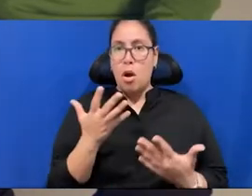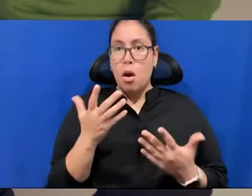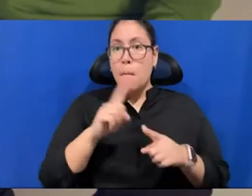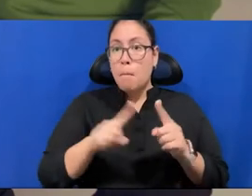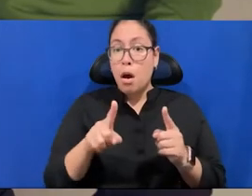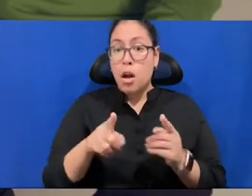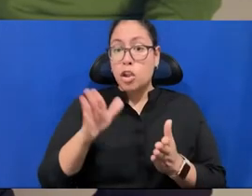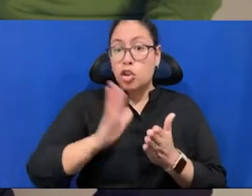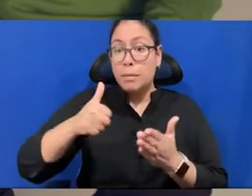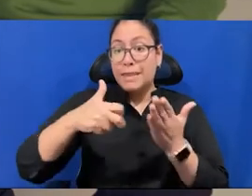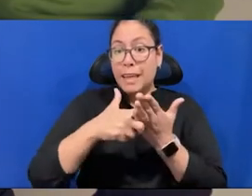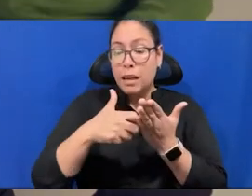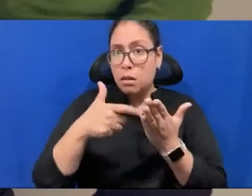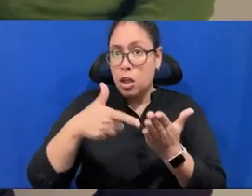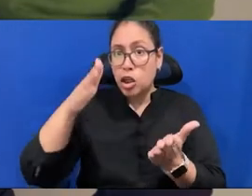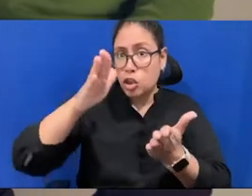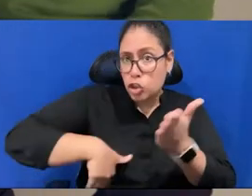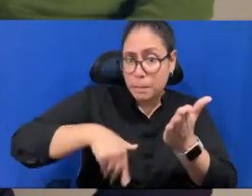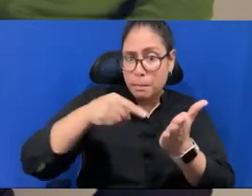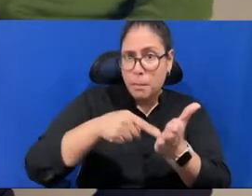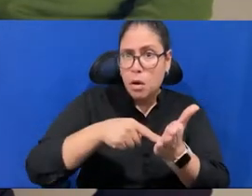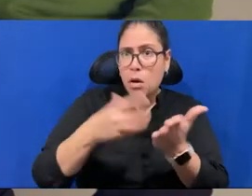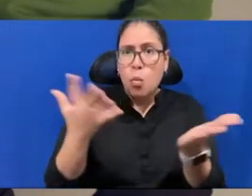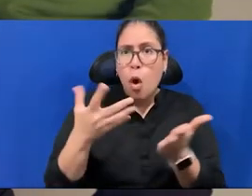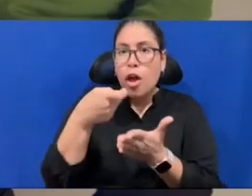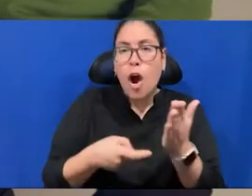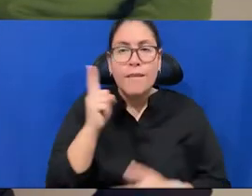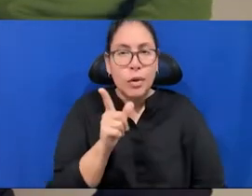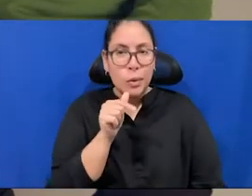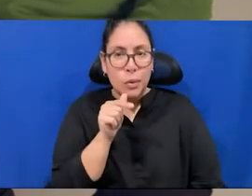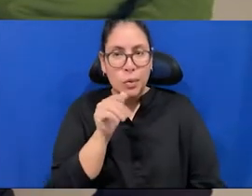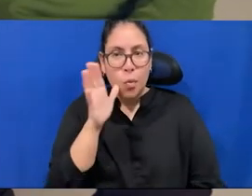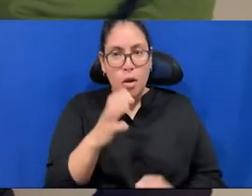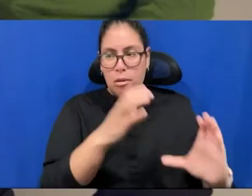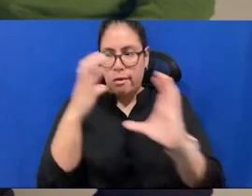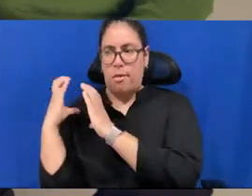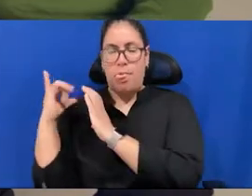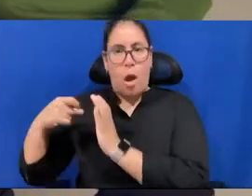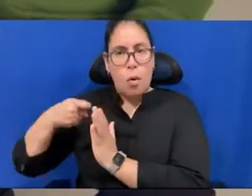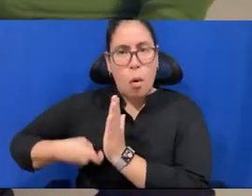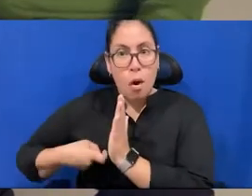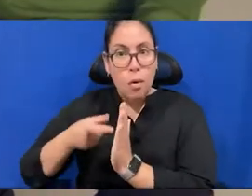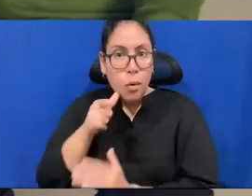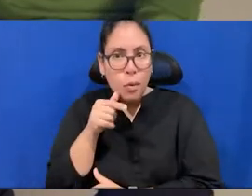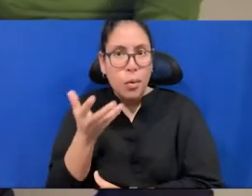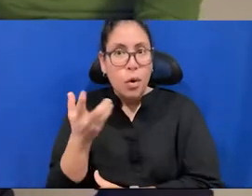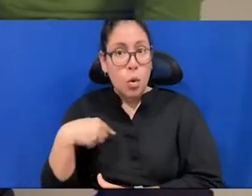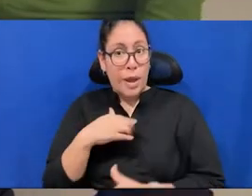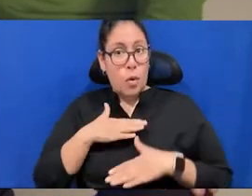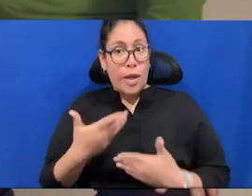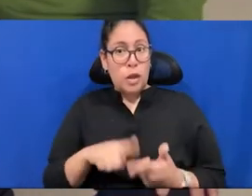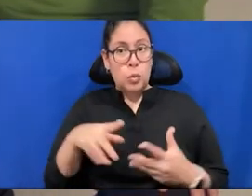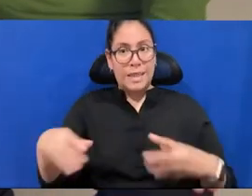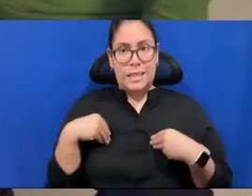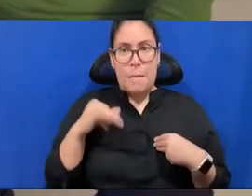sometimes, you know, technology is there, right, and we know it's, it's our reach, but are we willing to accept it, are we giving that time needed for,